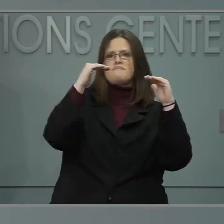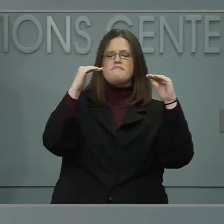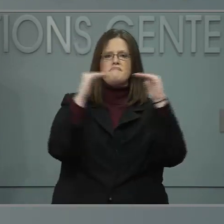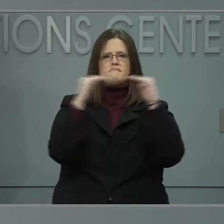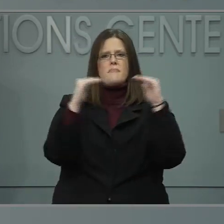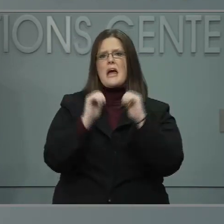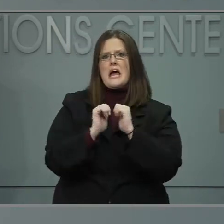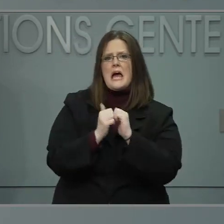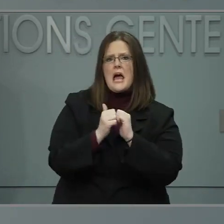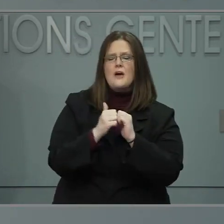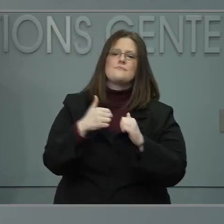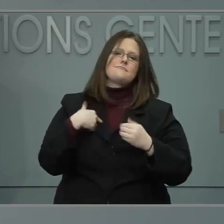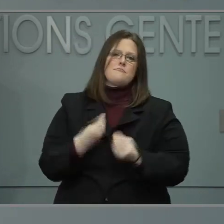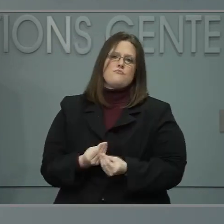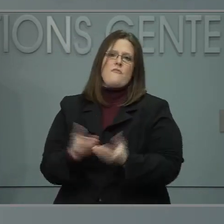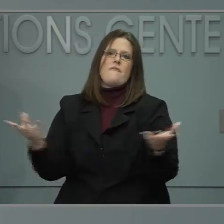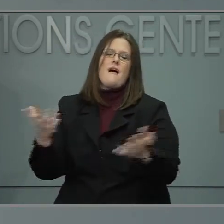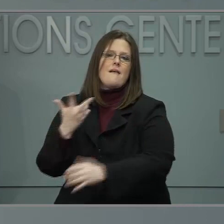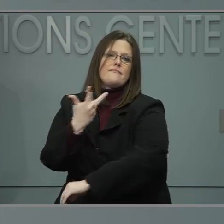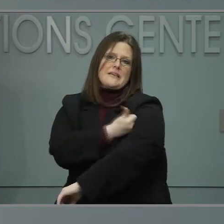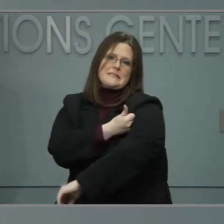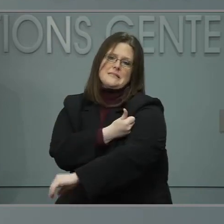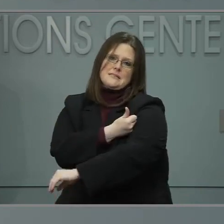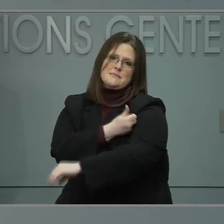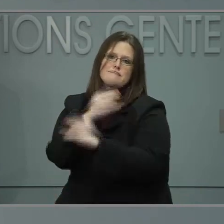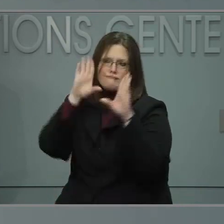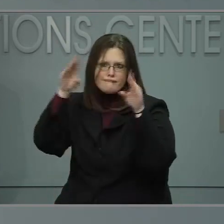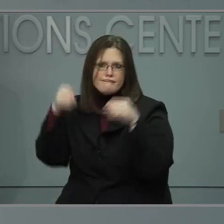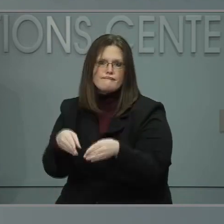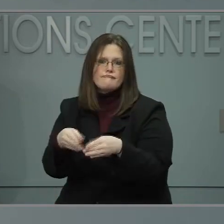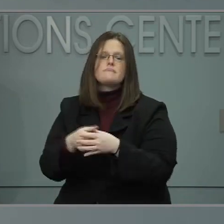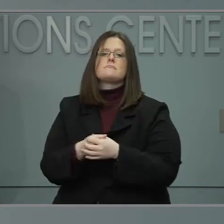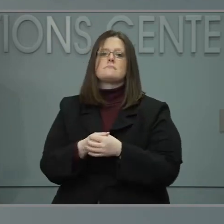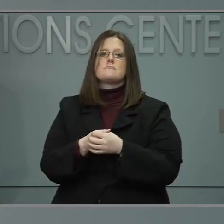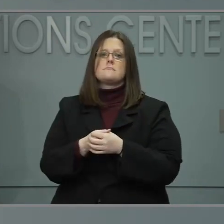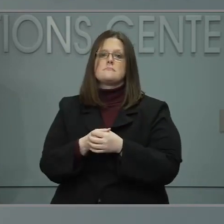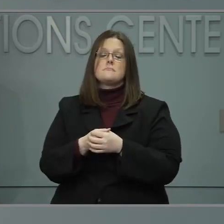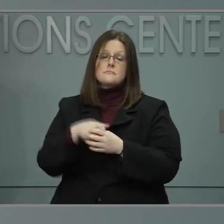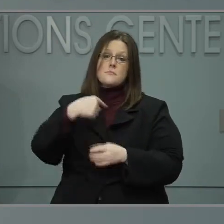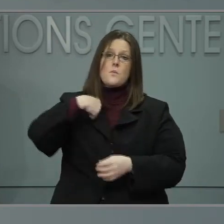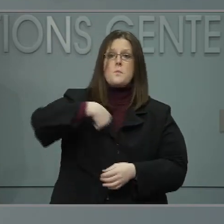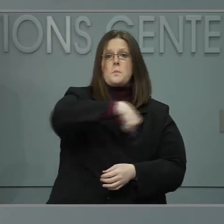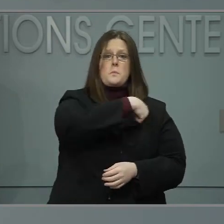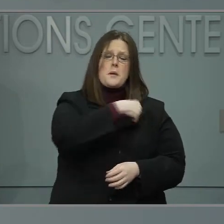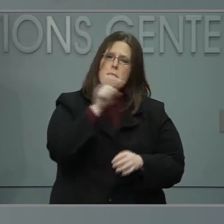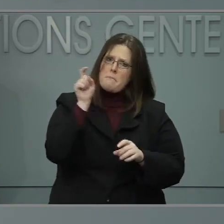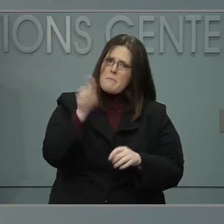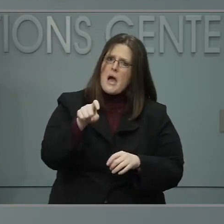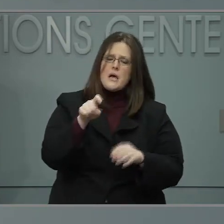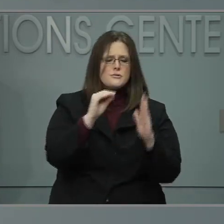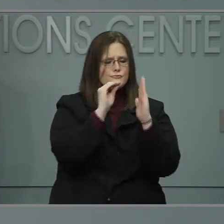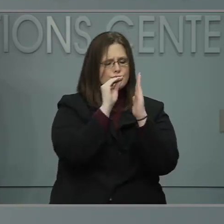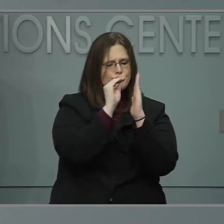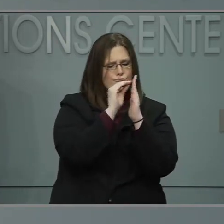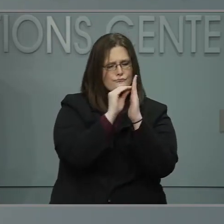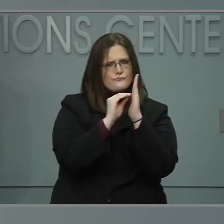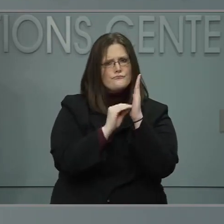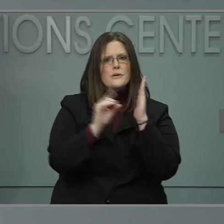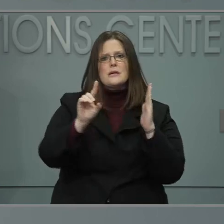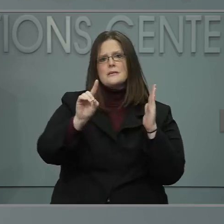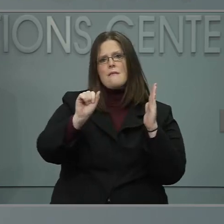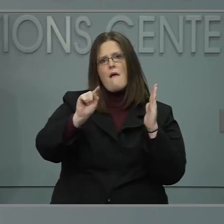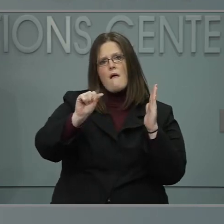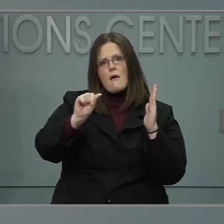to these vaccines and that means making a conscious effort to track the data and seek fairness